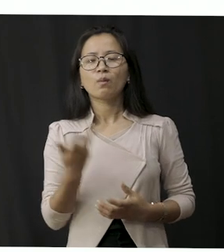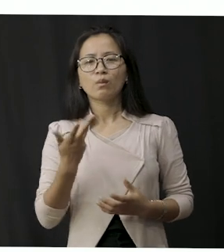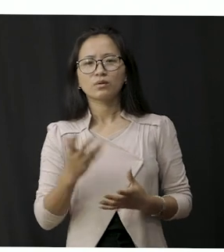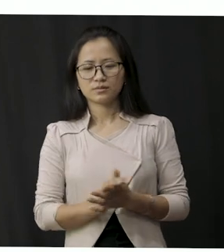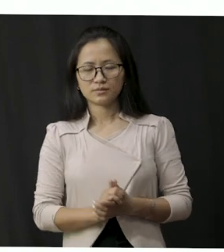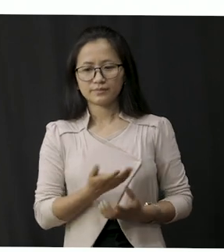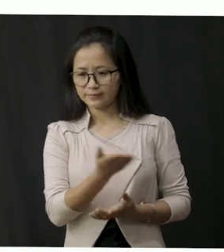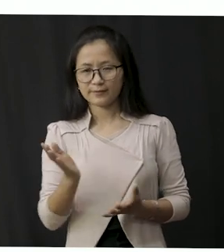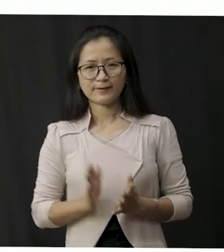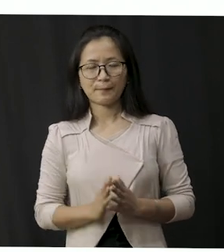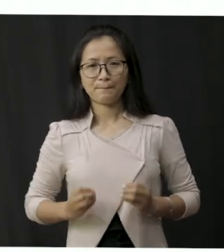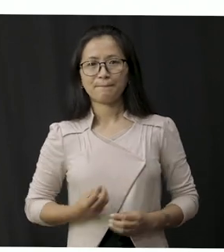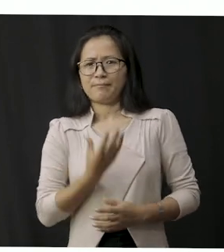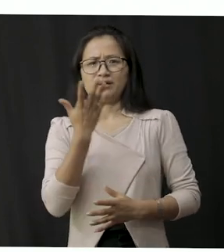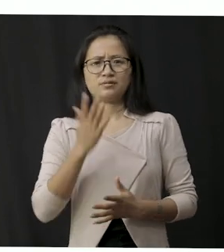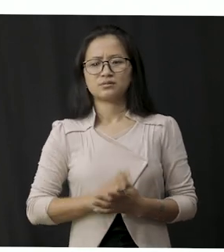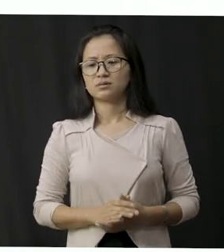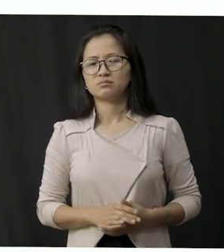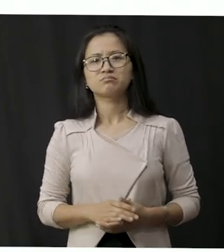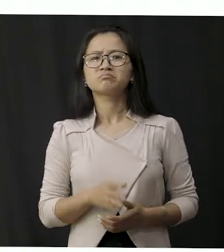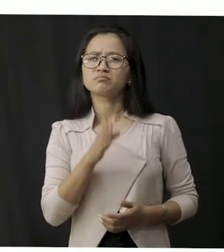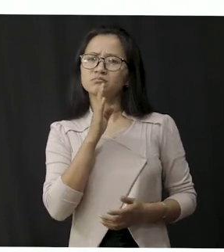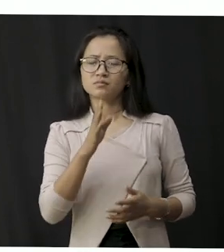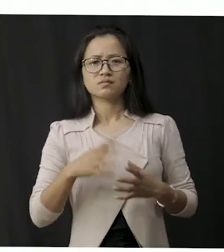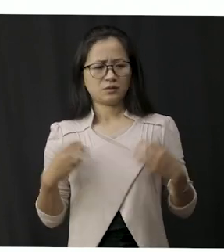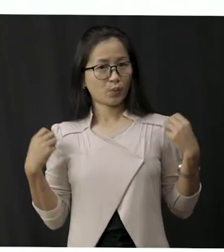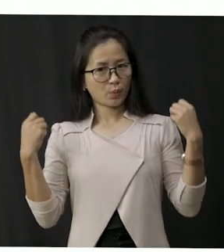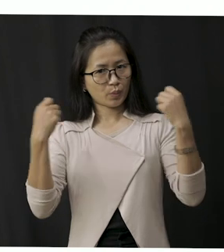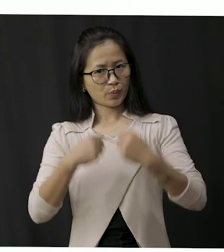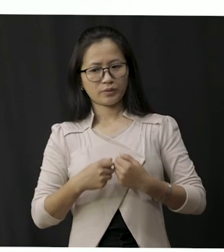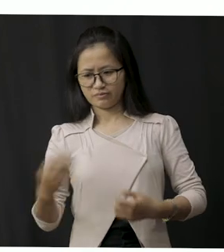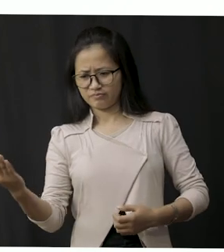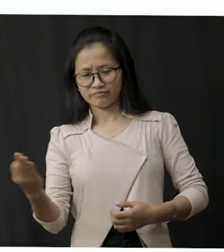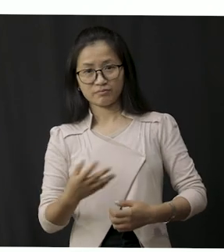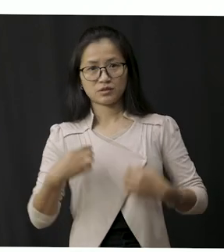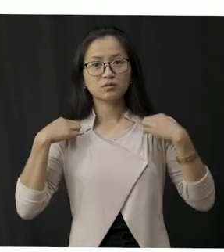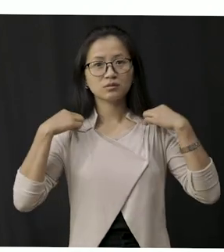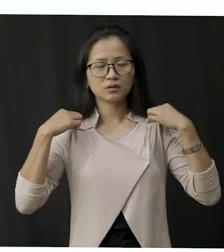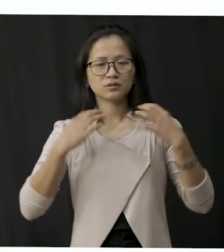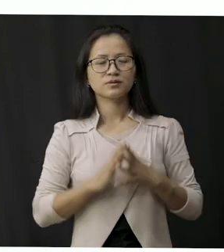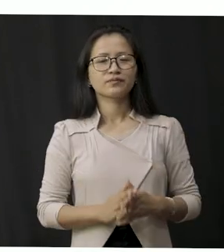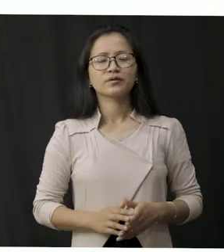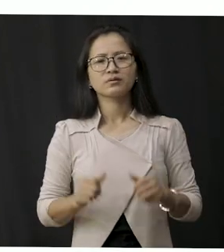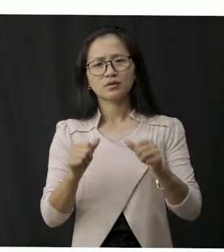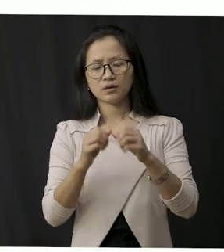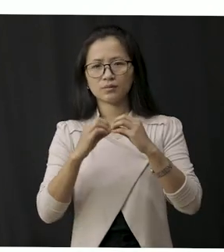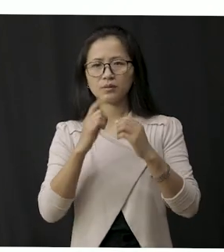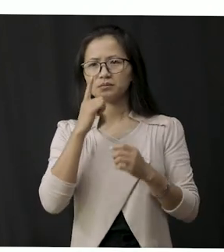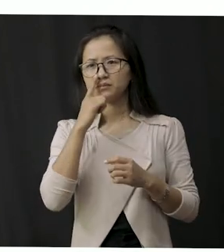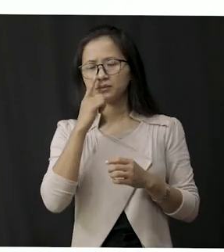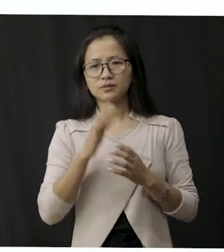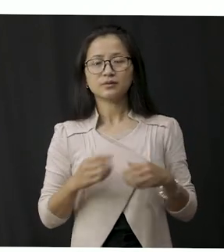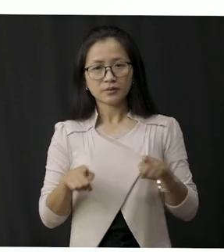happy because they are wearing new clothes okay and like Abby and Atu we